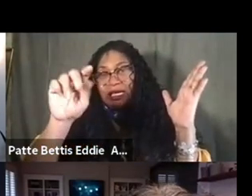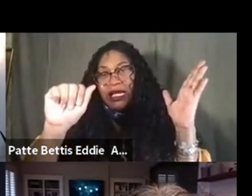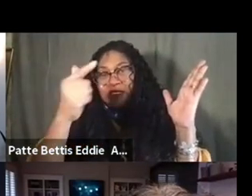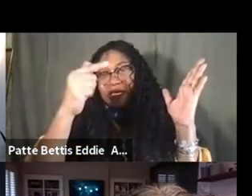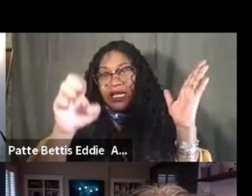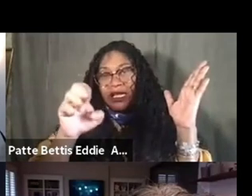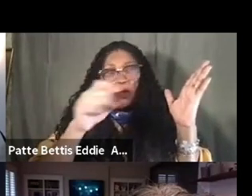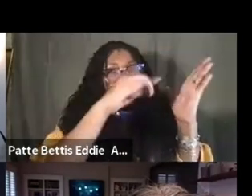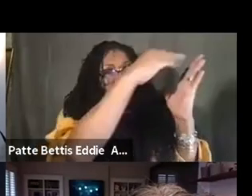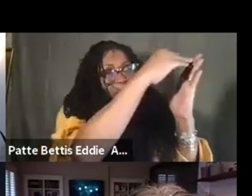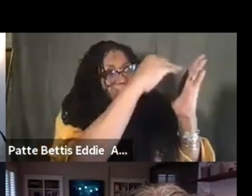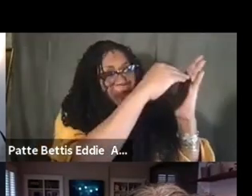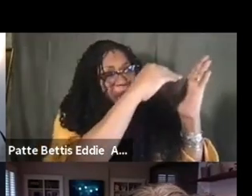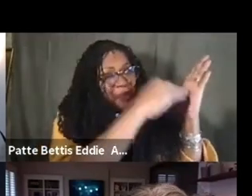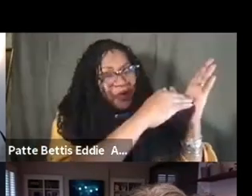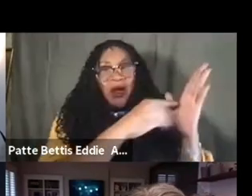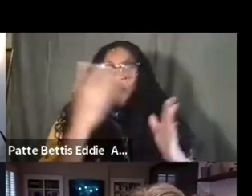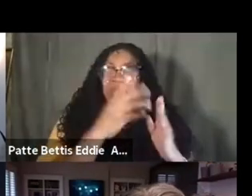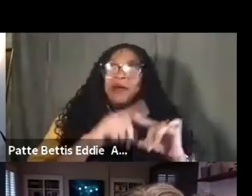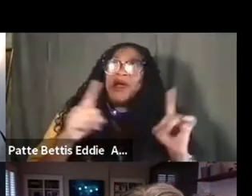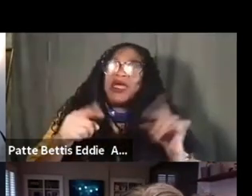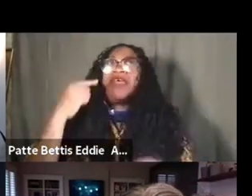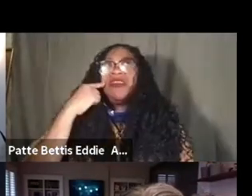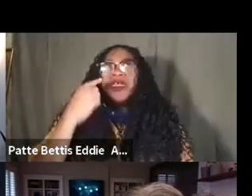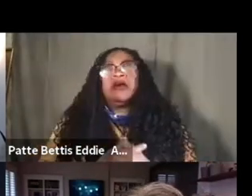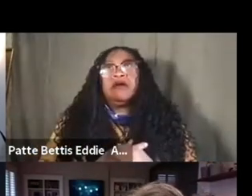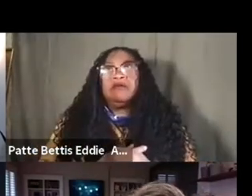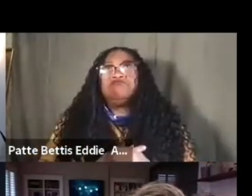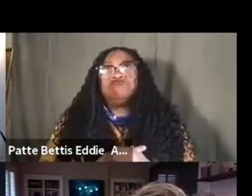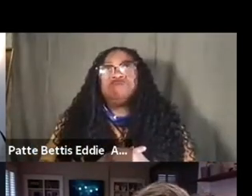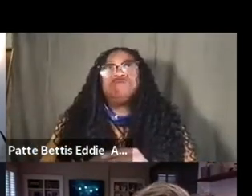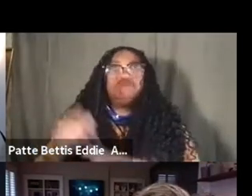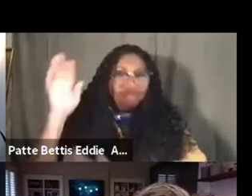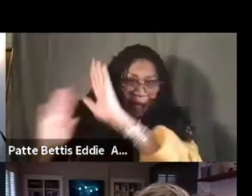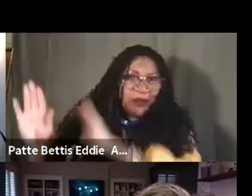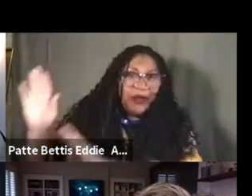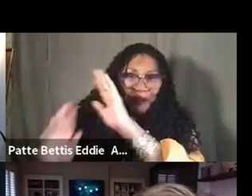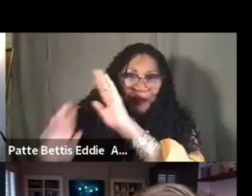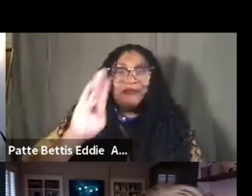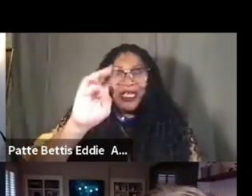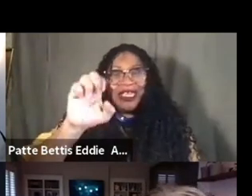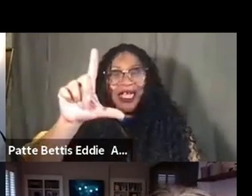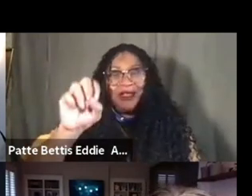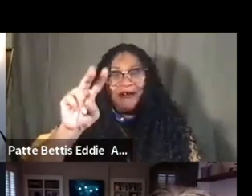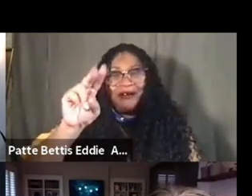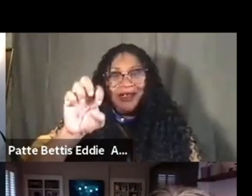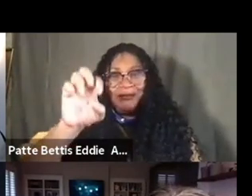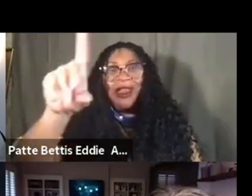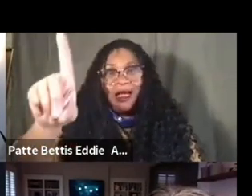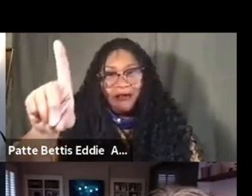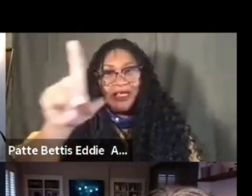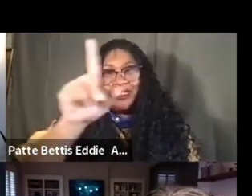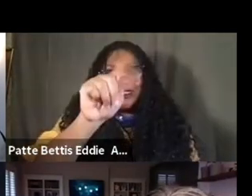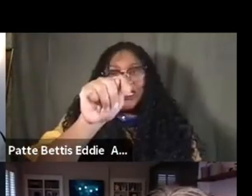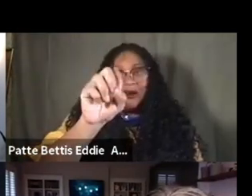to read on the subject matter, but I guess I will go back to Tony Morrison's Beloved, and, and, and just, I think that a